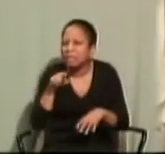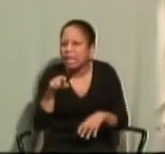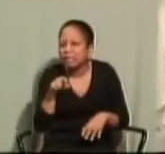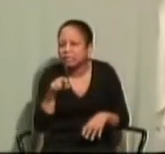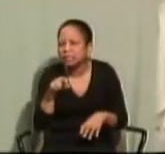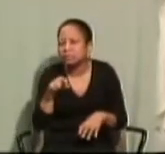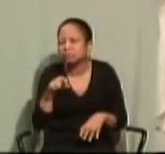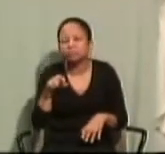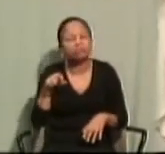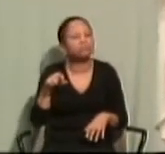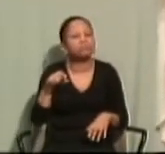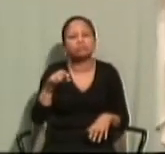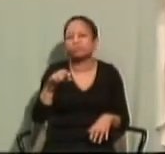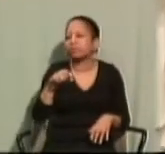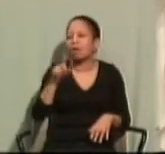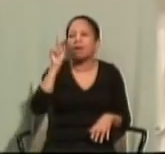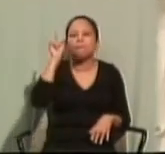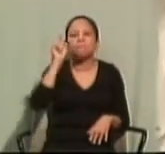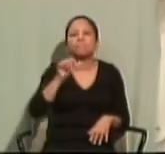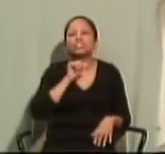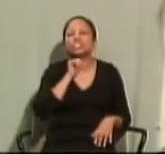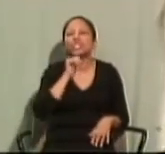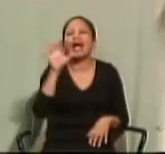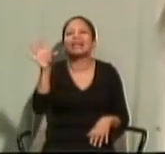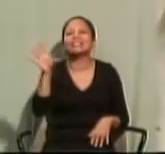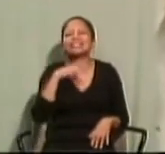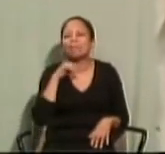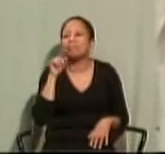and inexpensively.